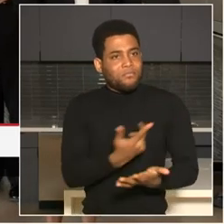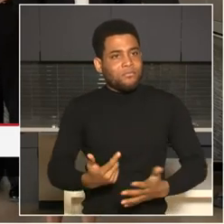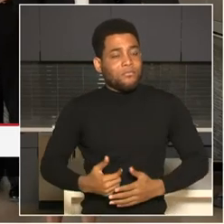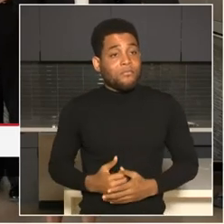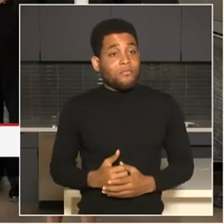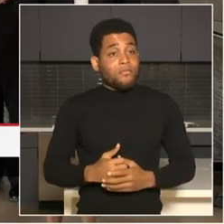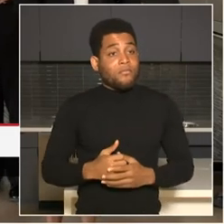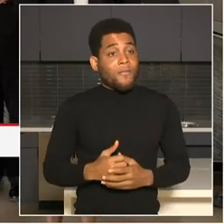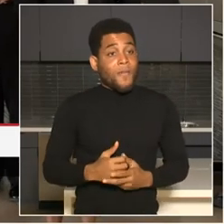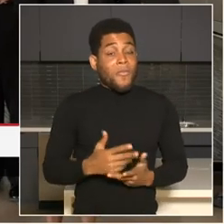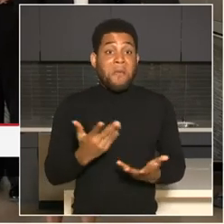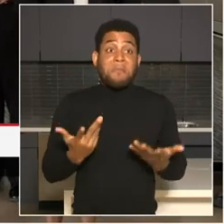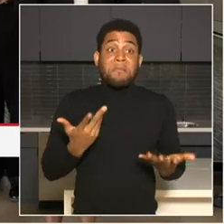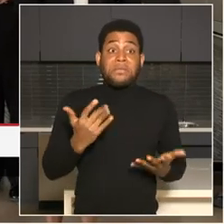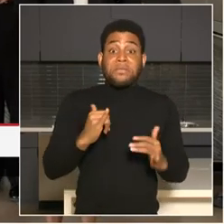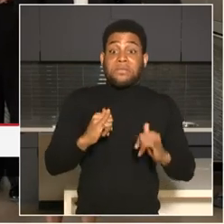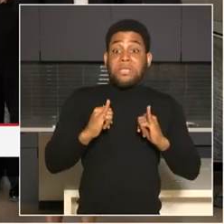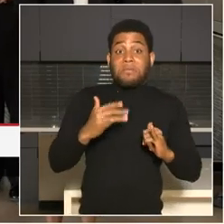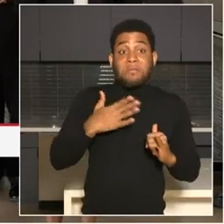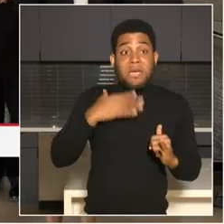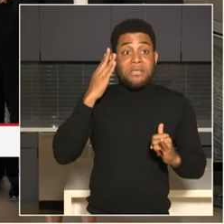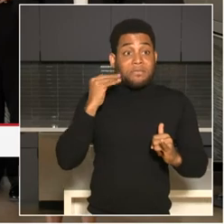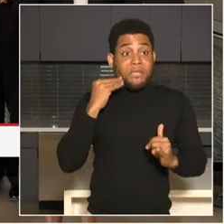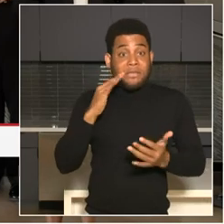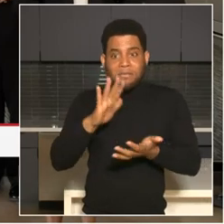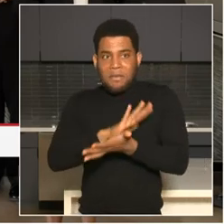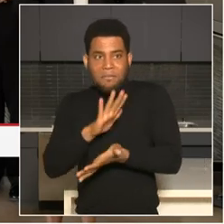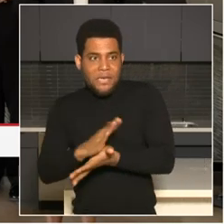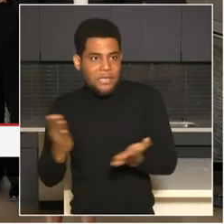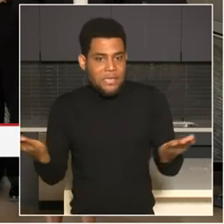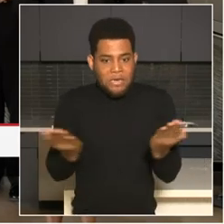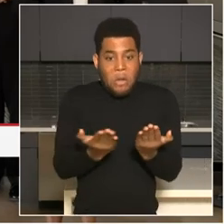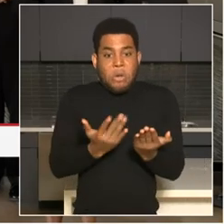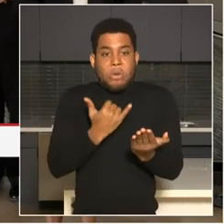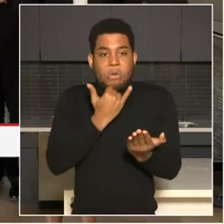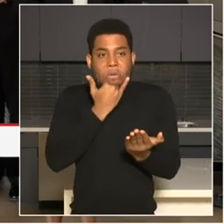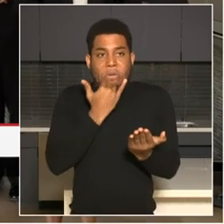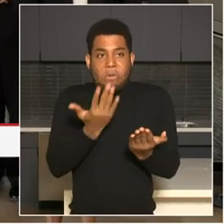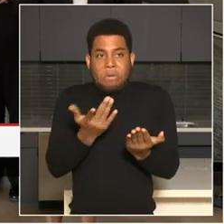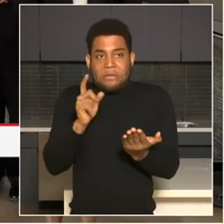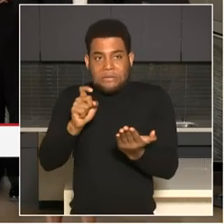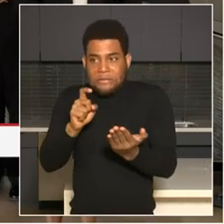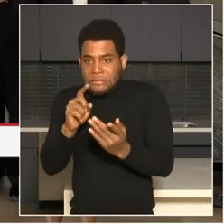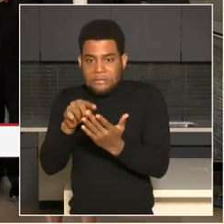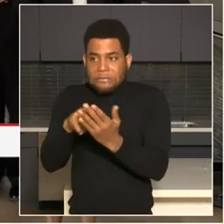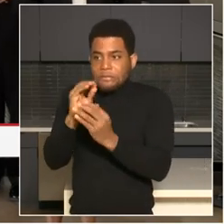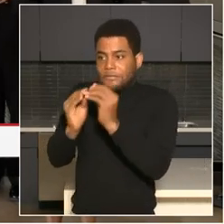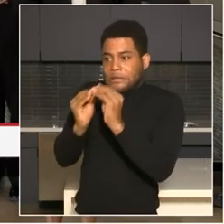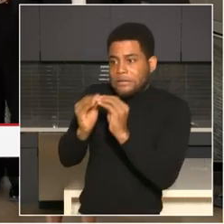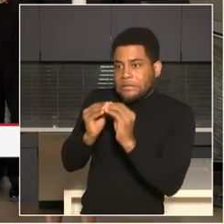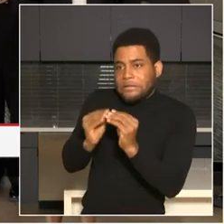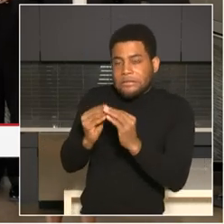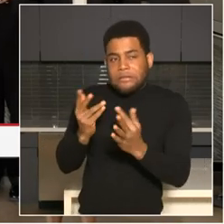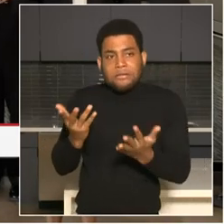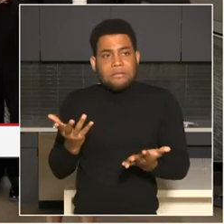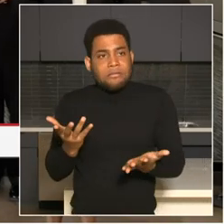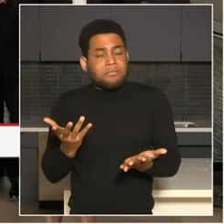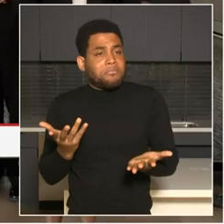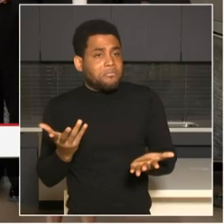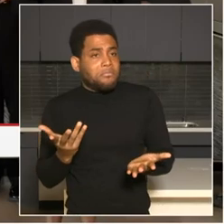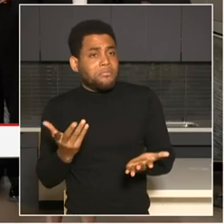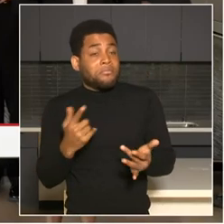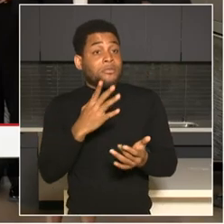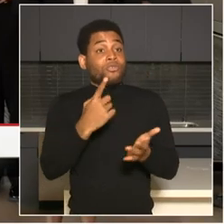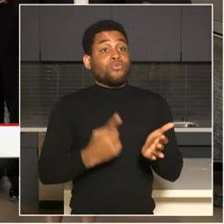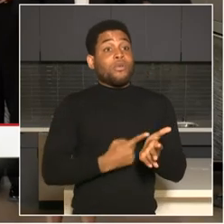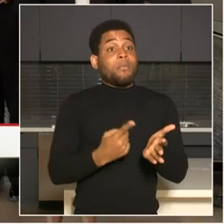didn't match up. So get that paperwork and get it matched up. Uh, we've had the occasion where parents have told us that they have an appointment scheduled and so